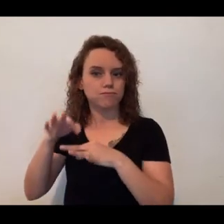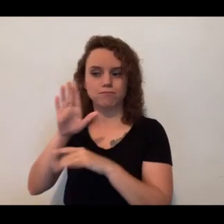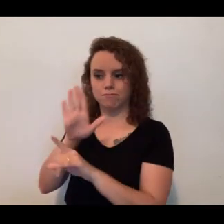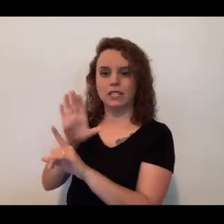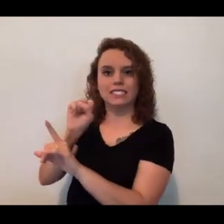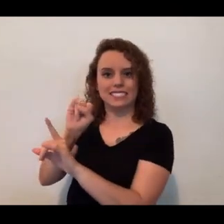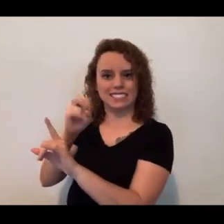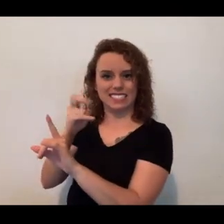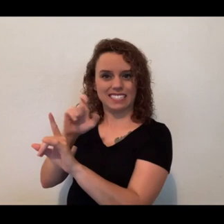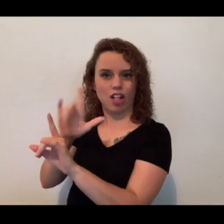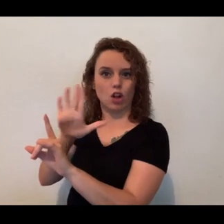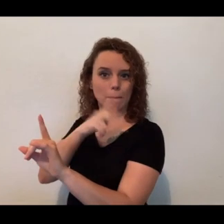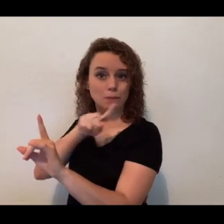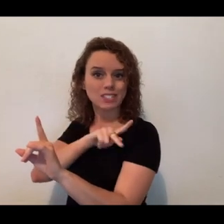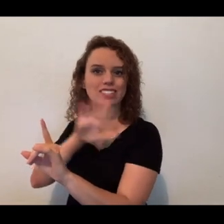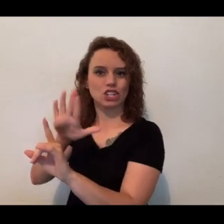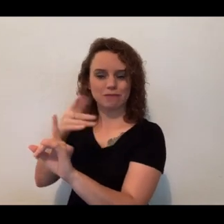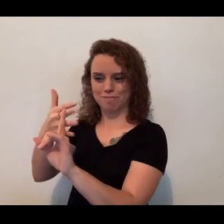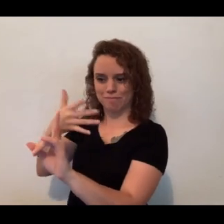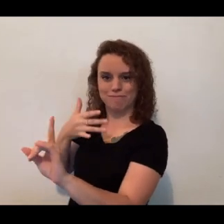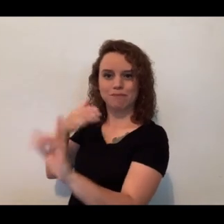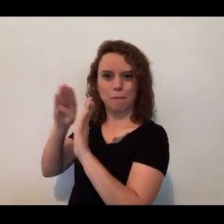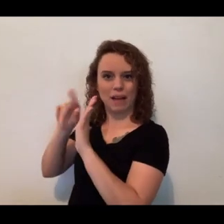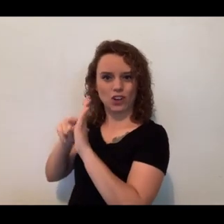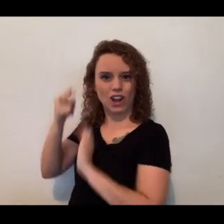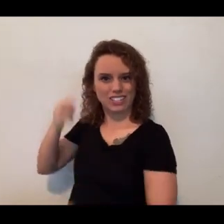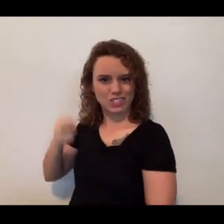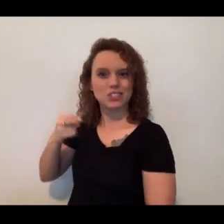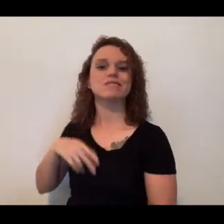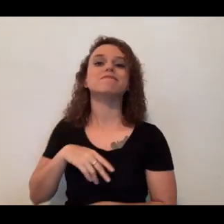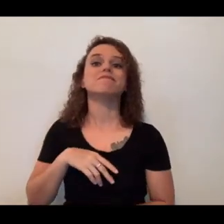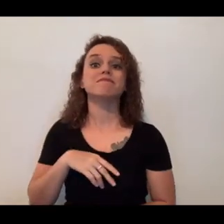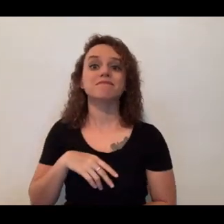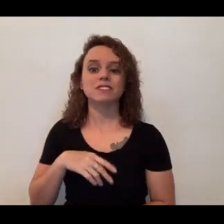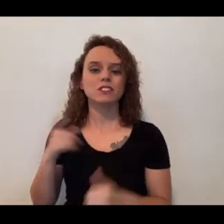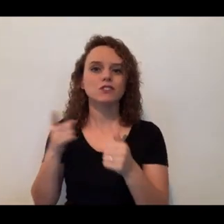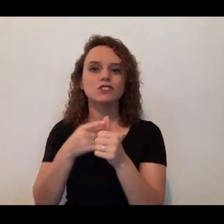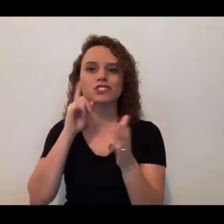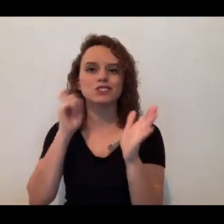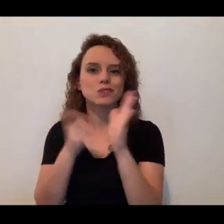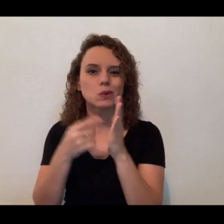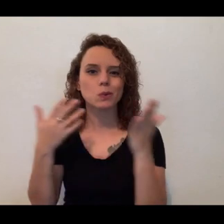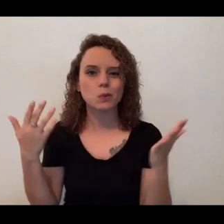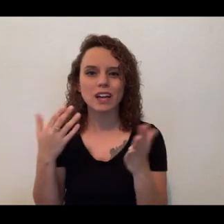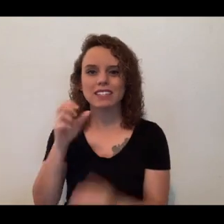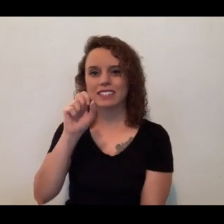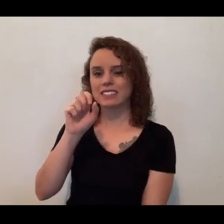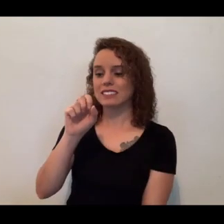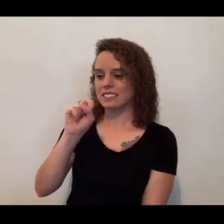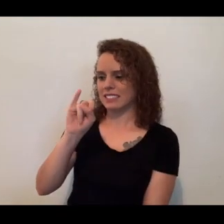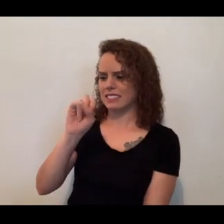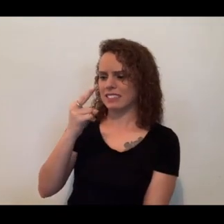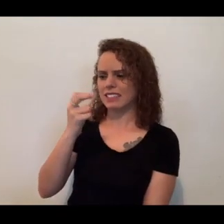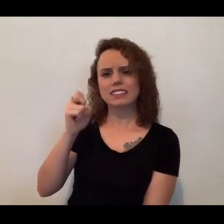Zoo, and then, of course, the type of questions. Now, the first thing that you'll notice when you see Ciel is that she looks